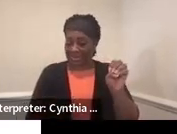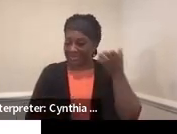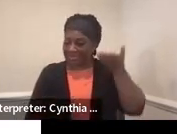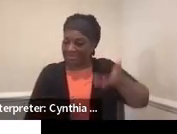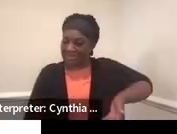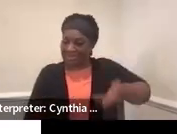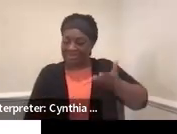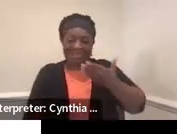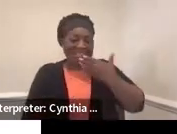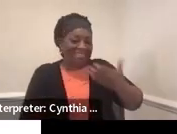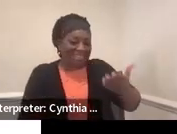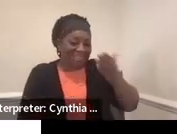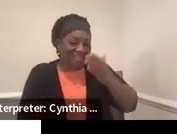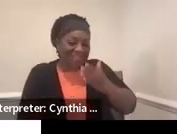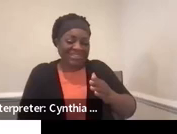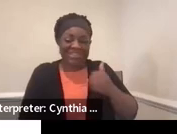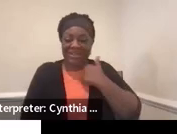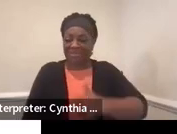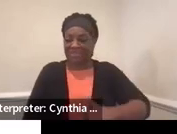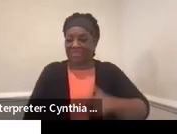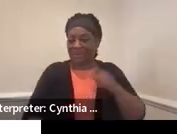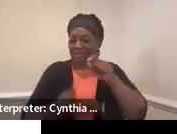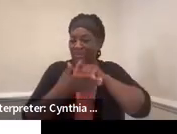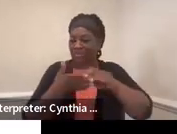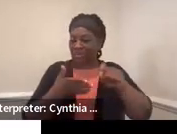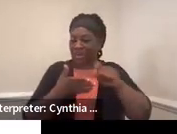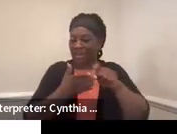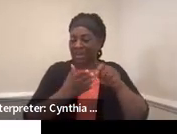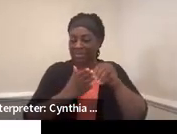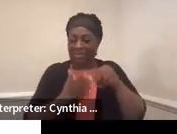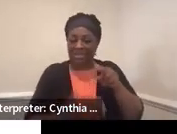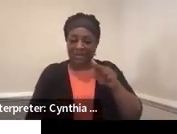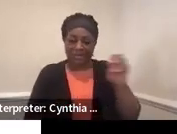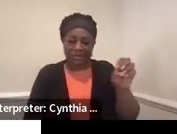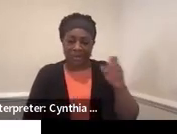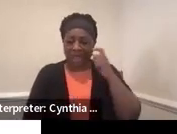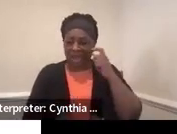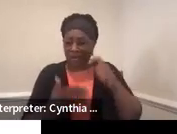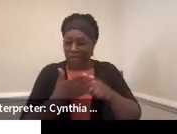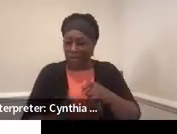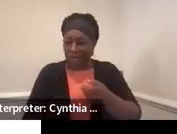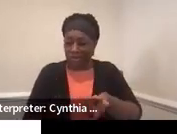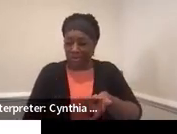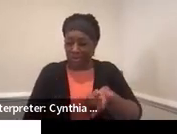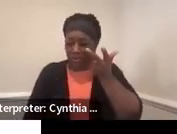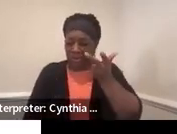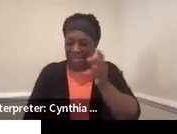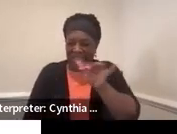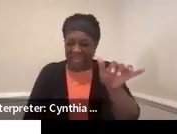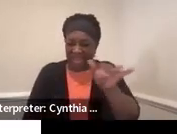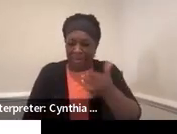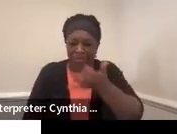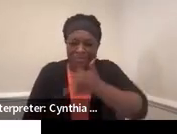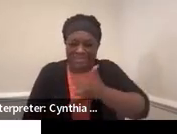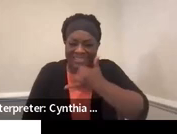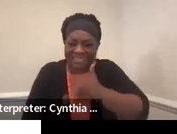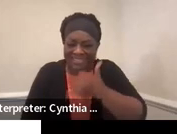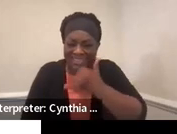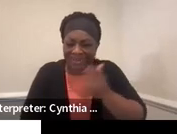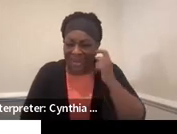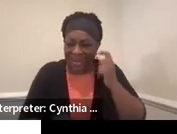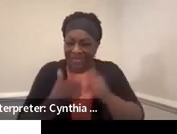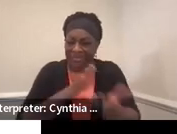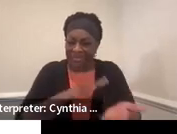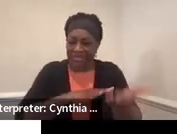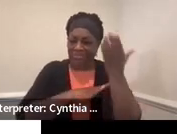Thank you very much. Sorry, I'm just writing myself a little note. I found three typos when we, because we did this session this morning too. So I